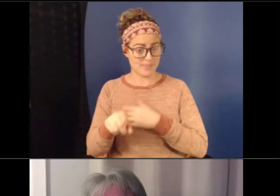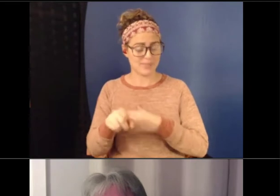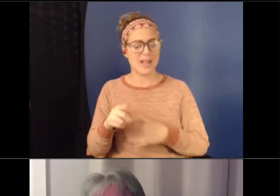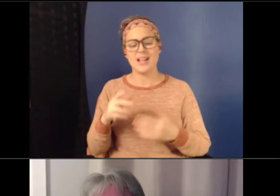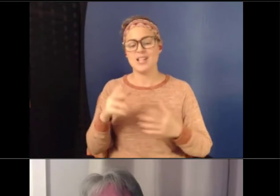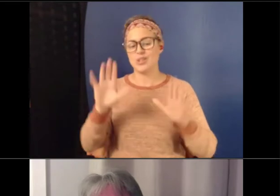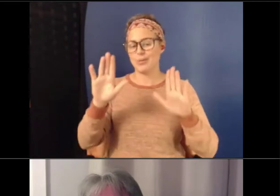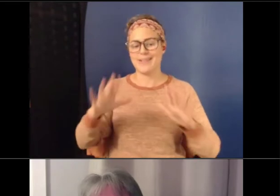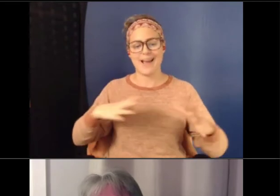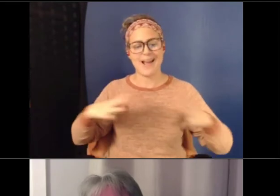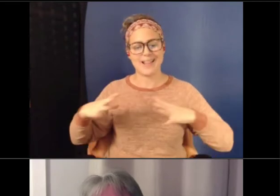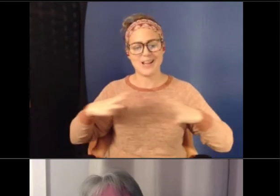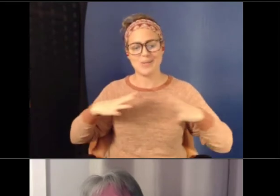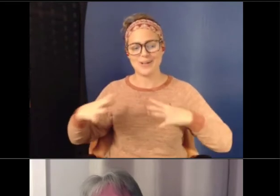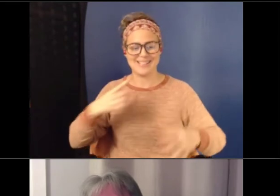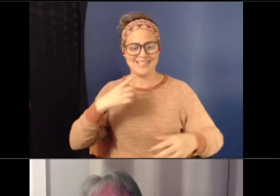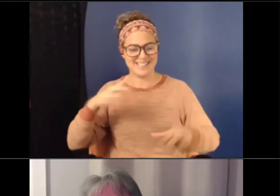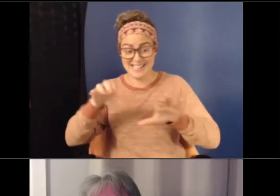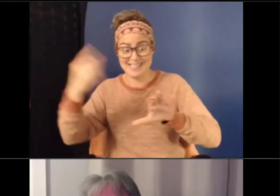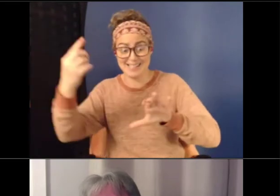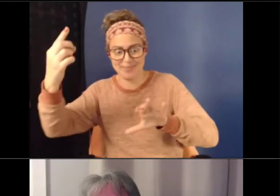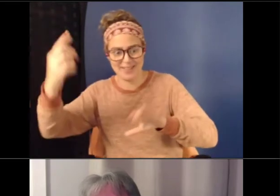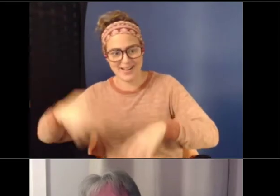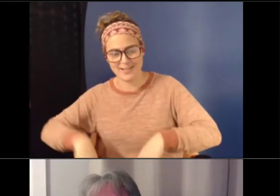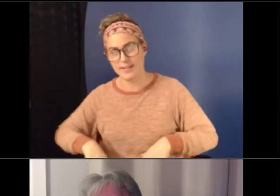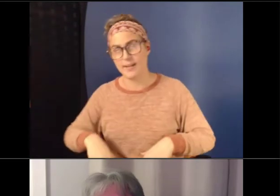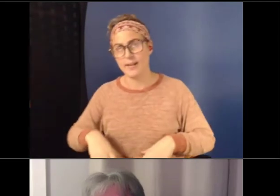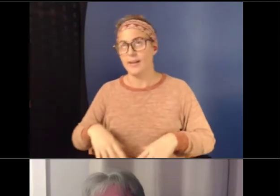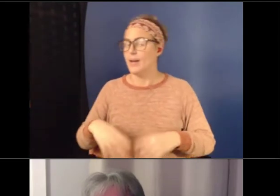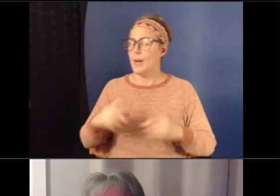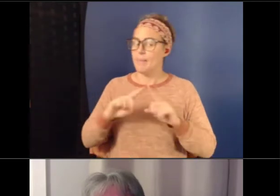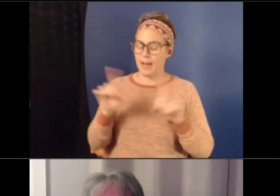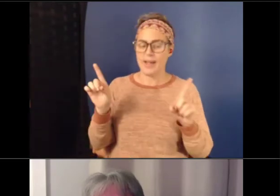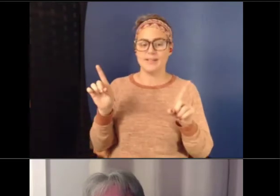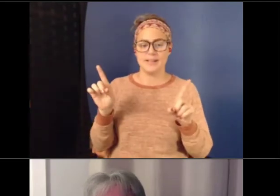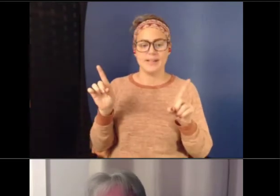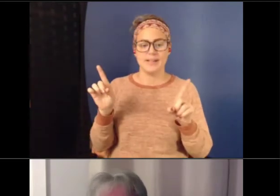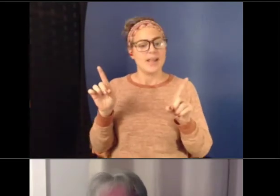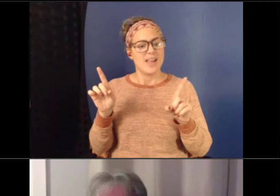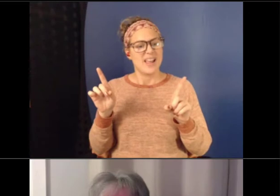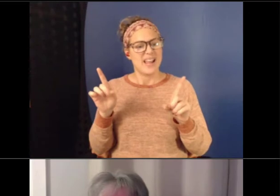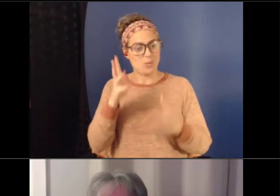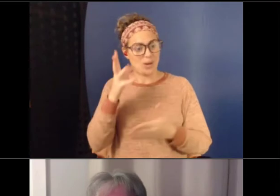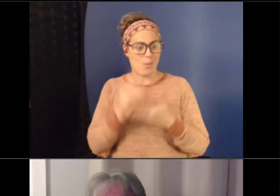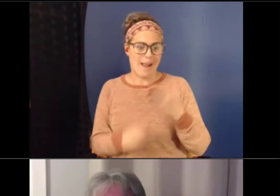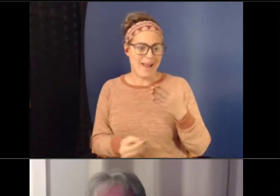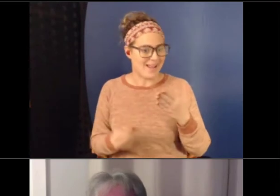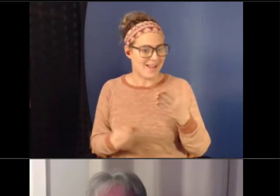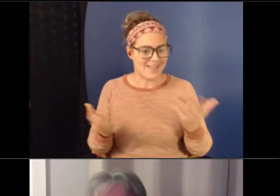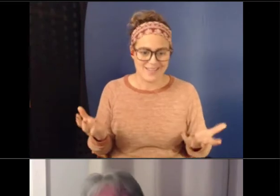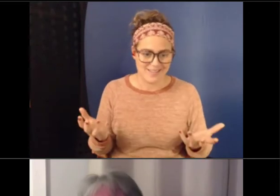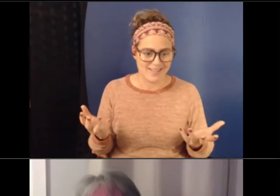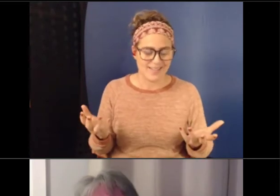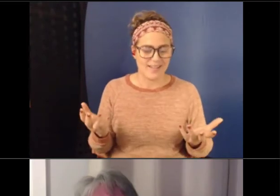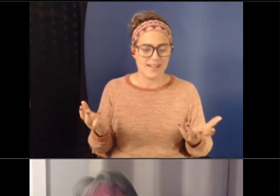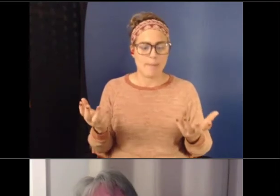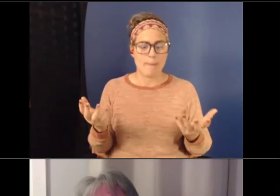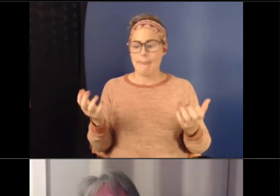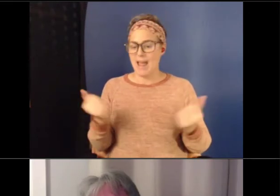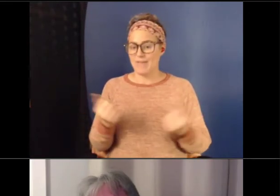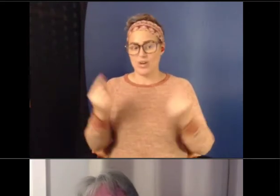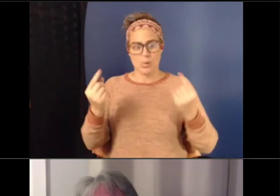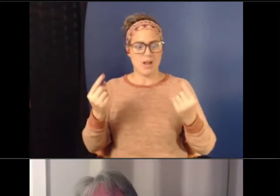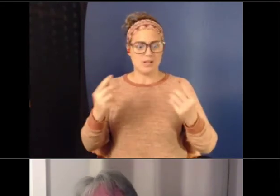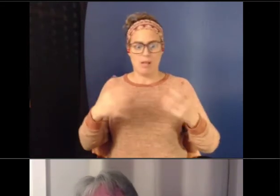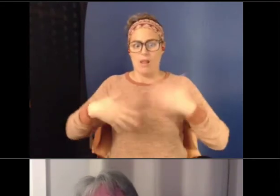that we've done this work for so long. But then it kind of went away, right? So there's always this, like, everybody's getting worked up about something,